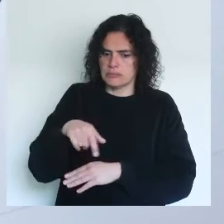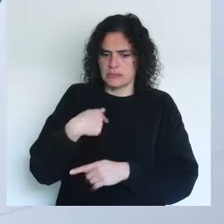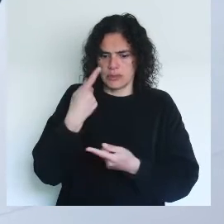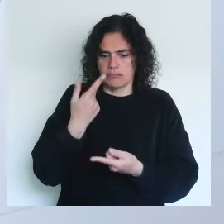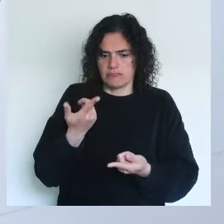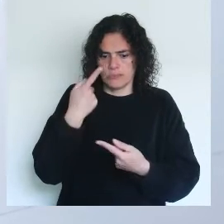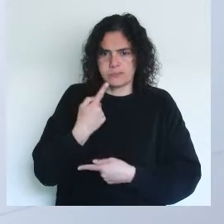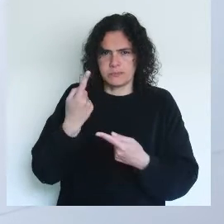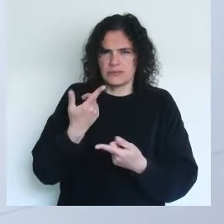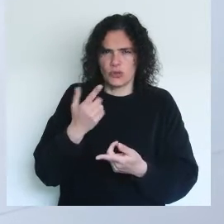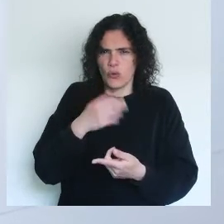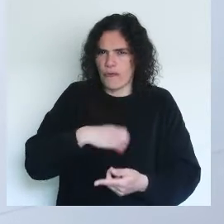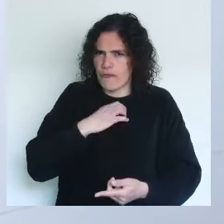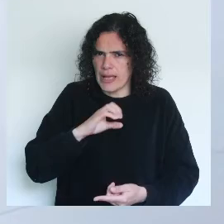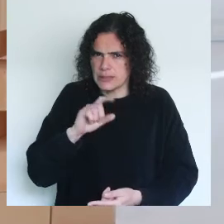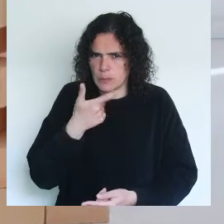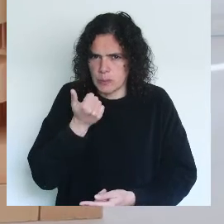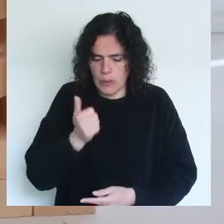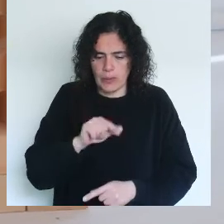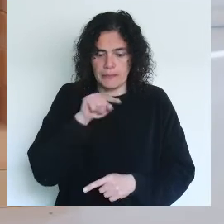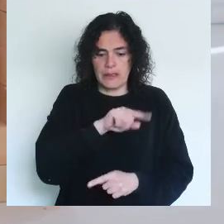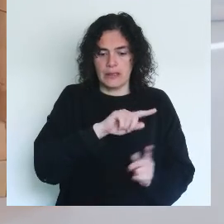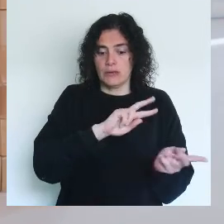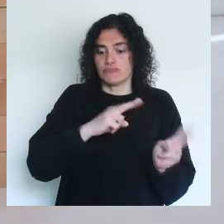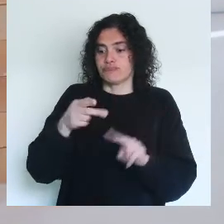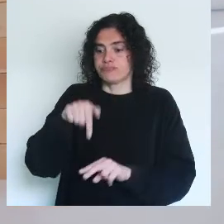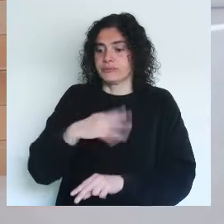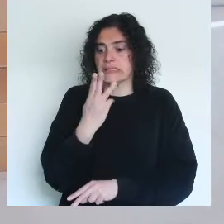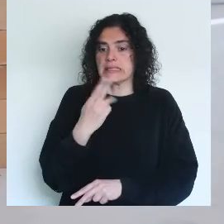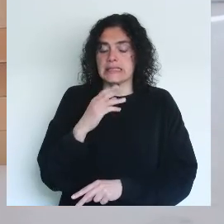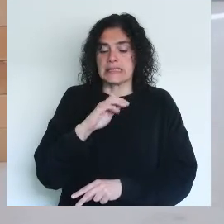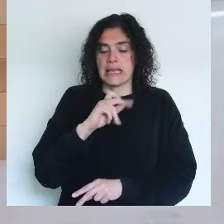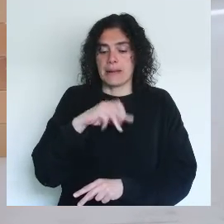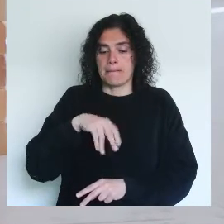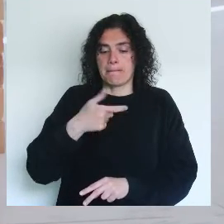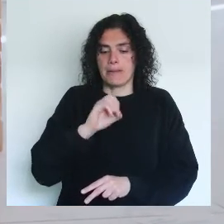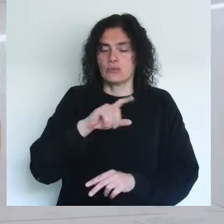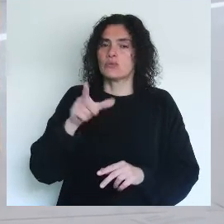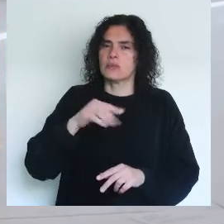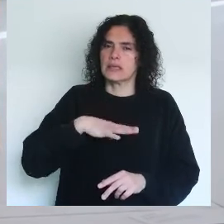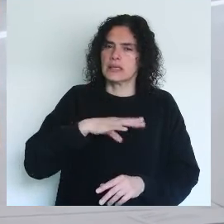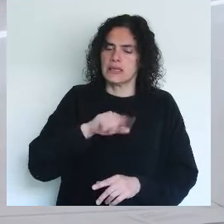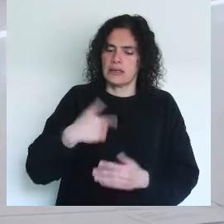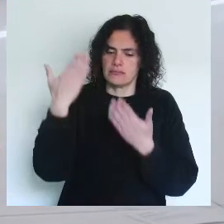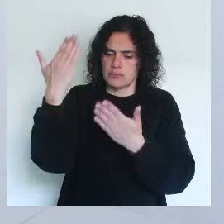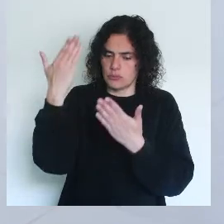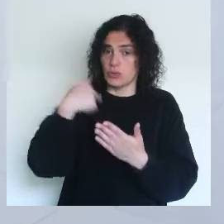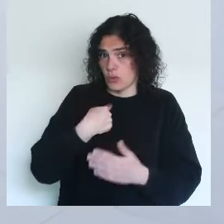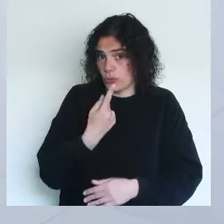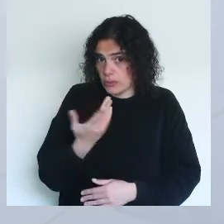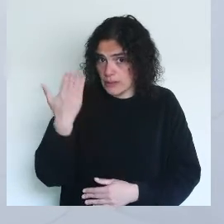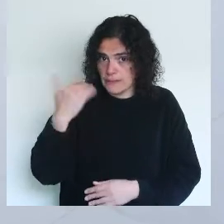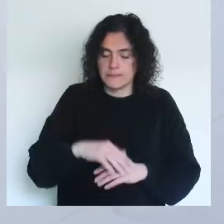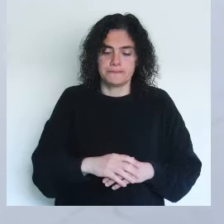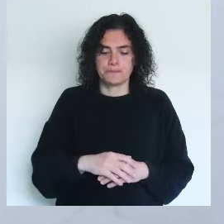that is actually unreliable. With the passing of Sarmento, we also wanted to do a bit of a